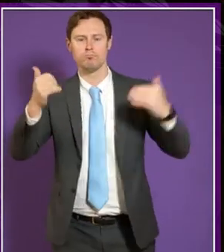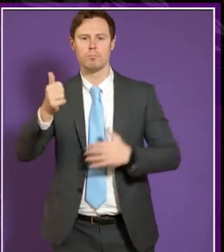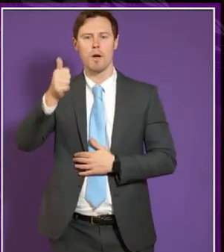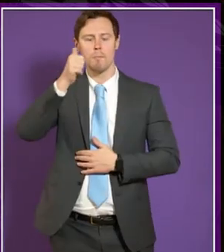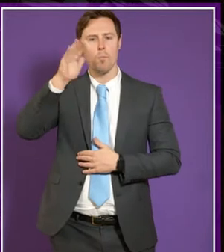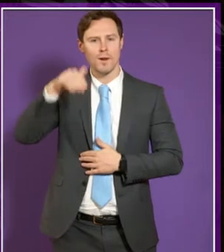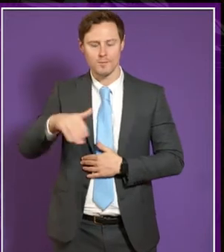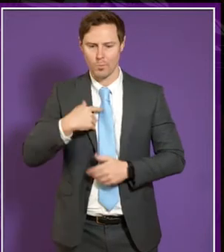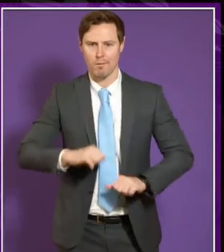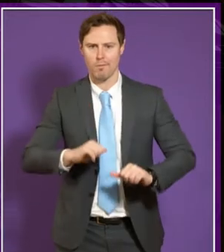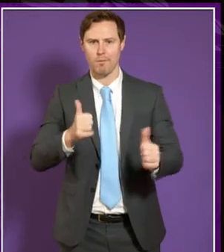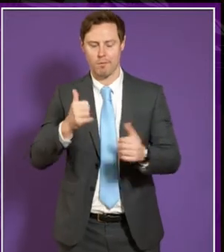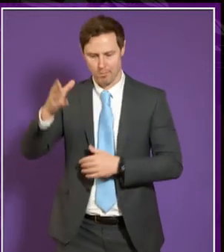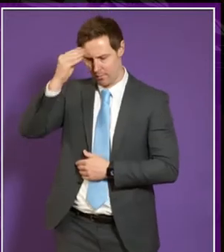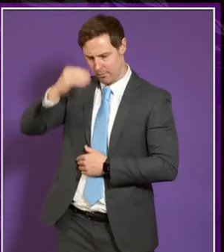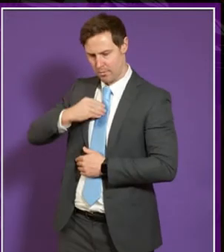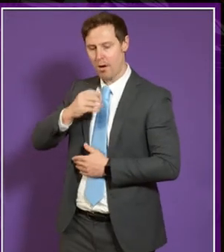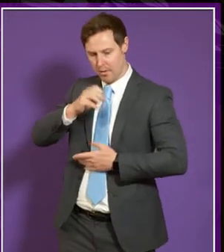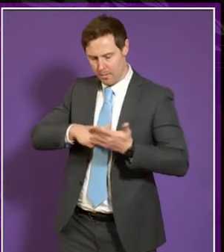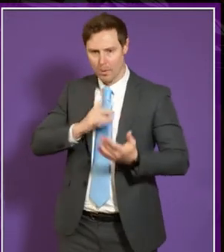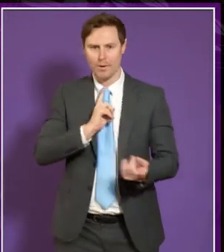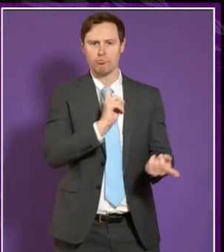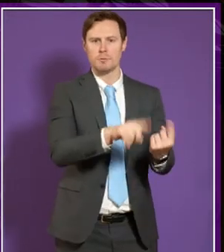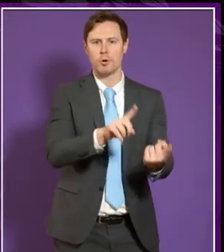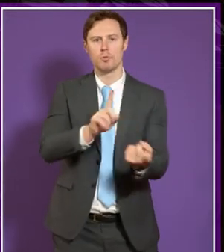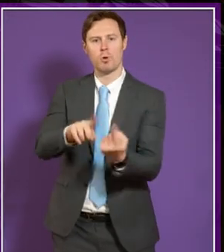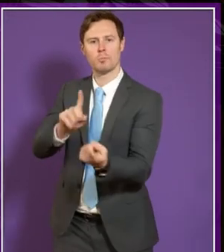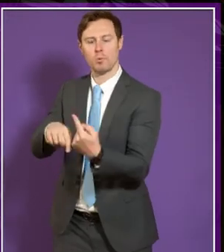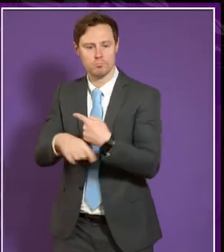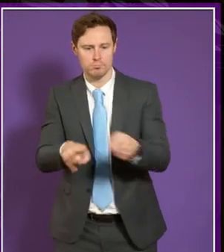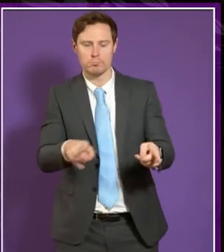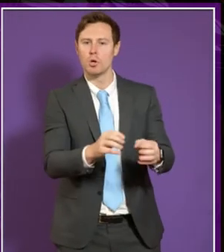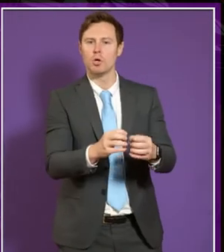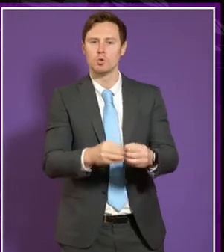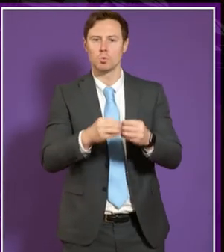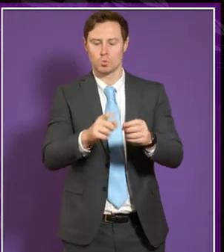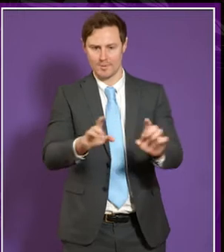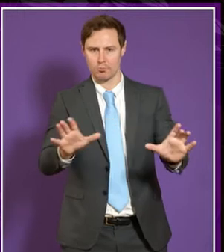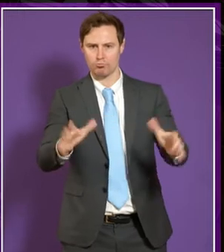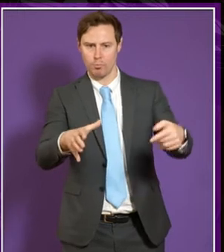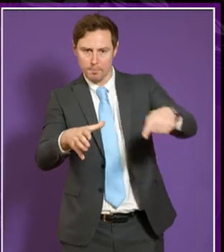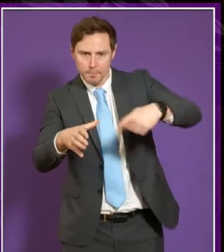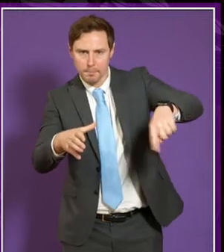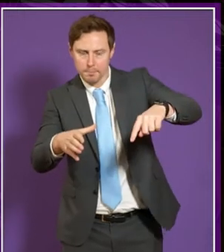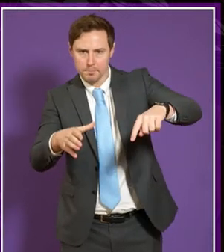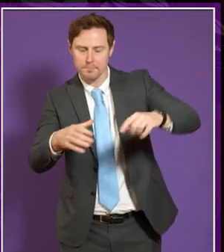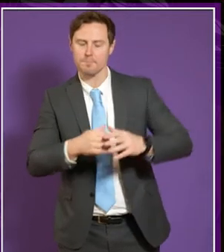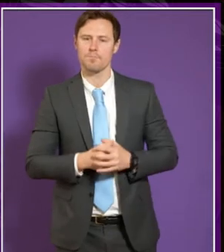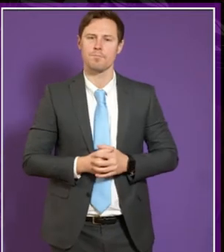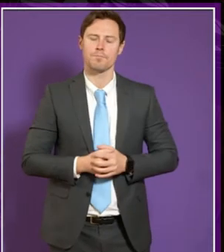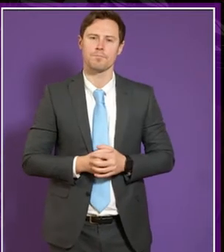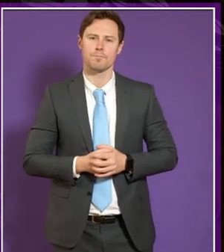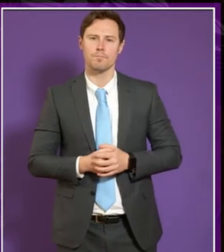better respond to the needs of this particular student group. In the previous session